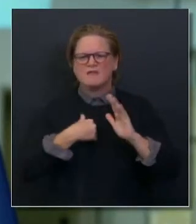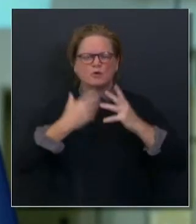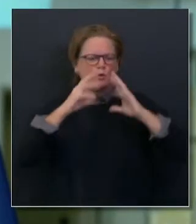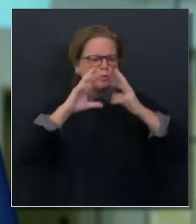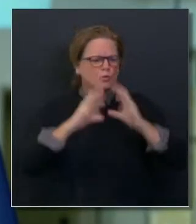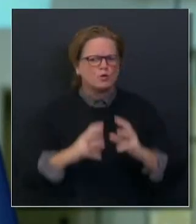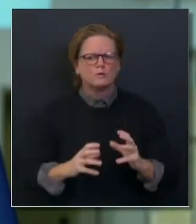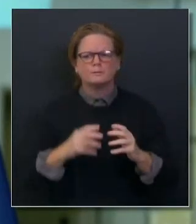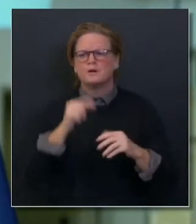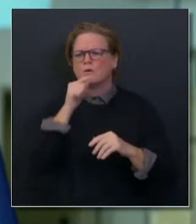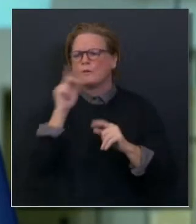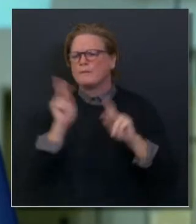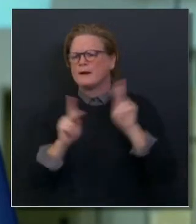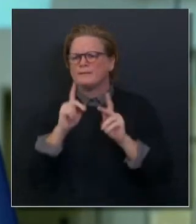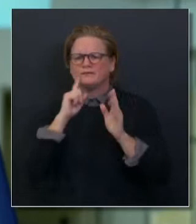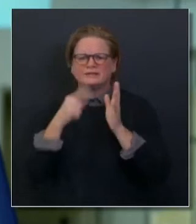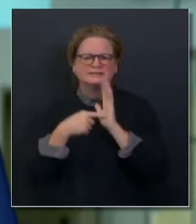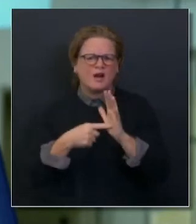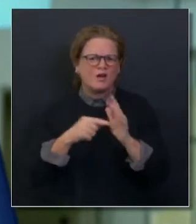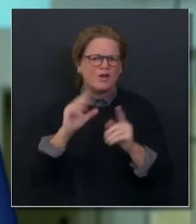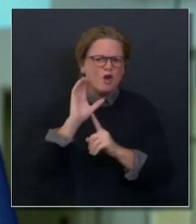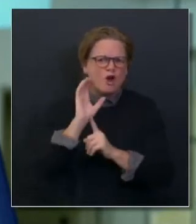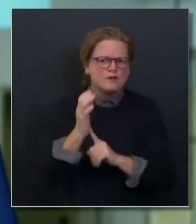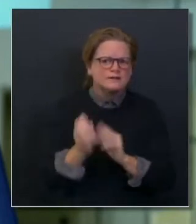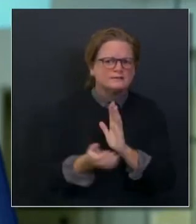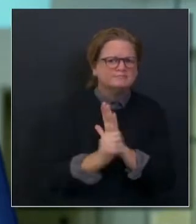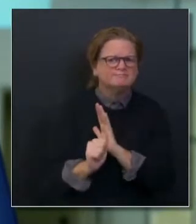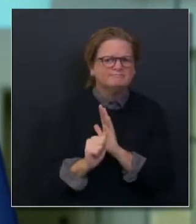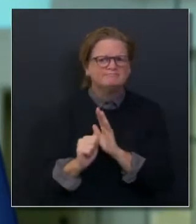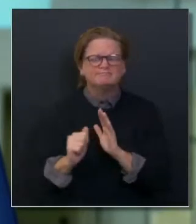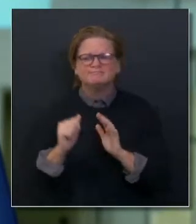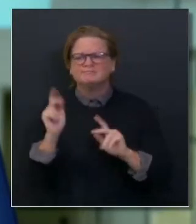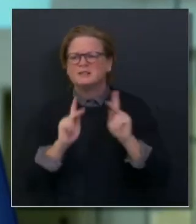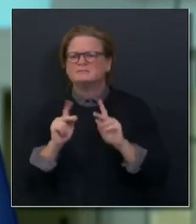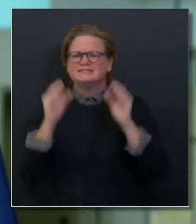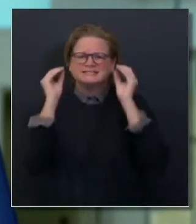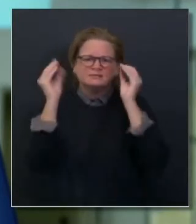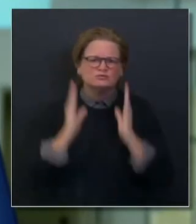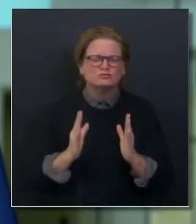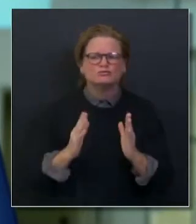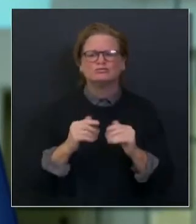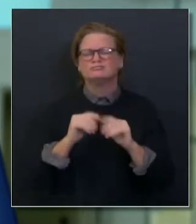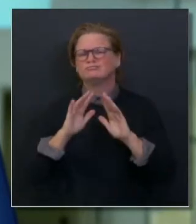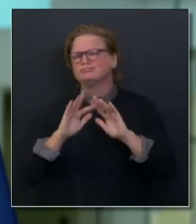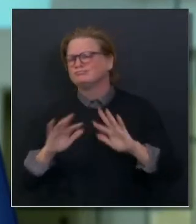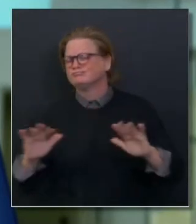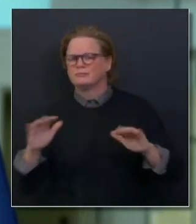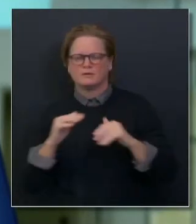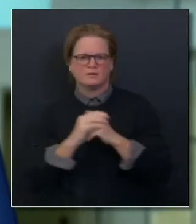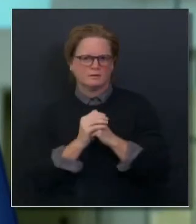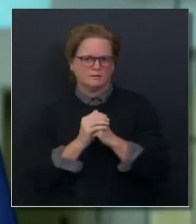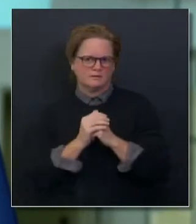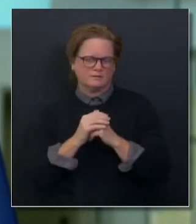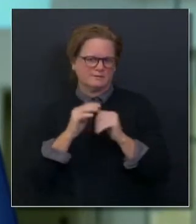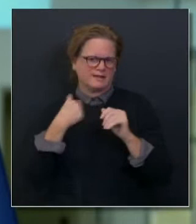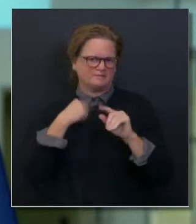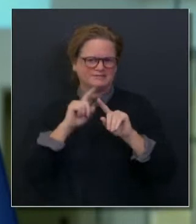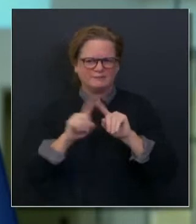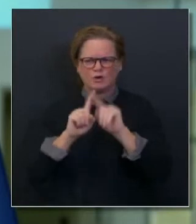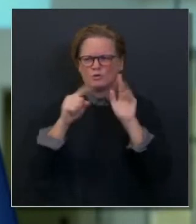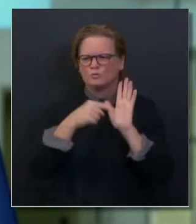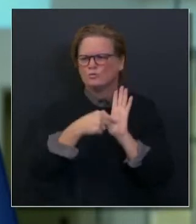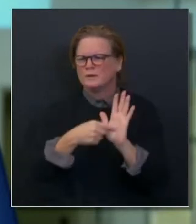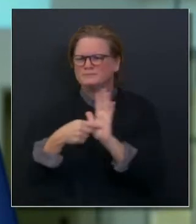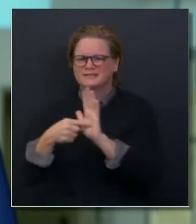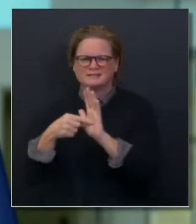challenges around cultural competency and trusted messengers, but very, very committed to put out guidelines that are truly